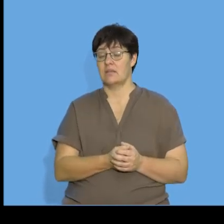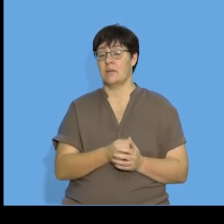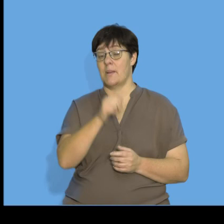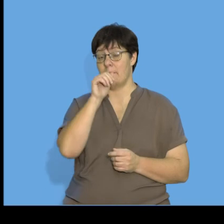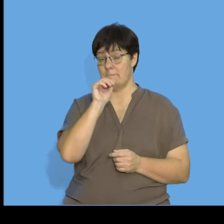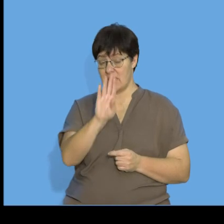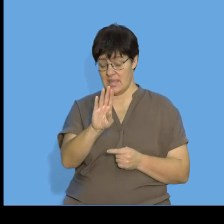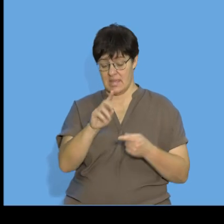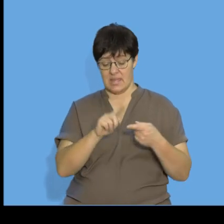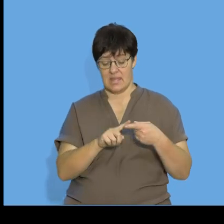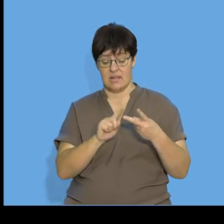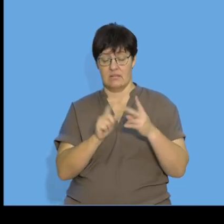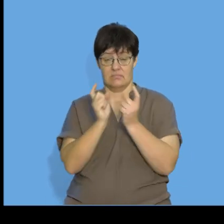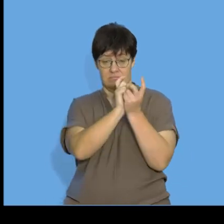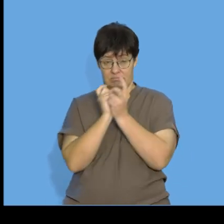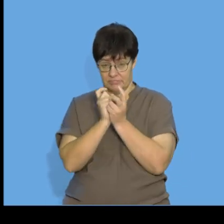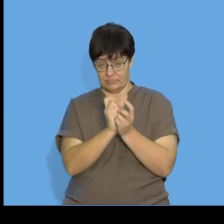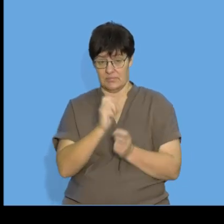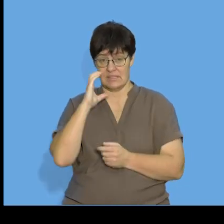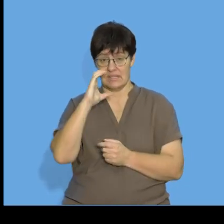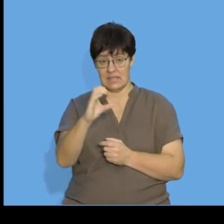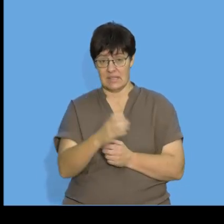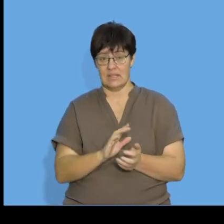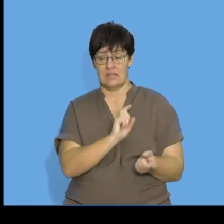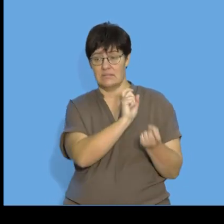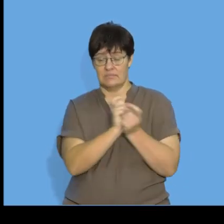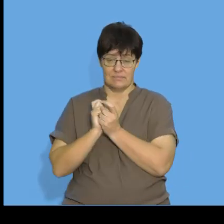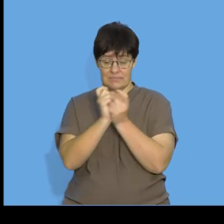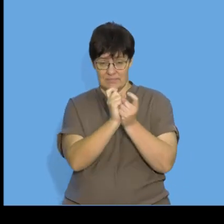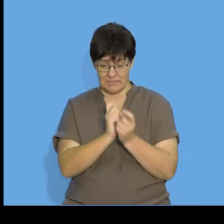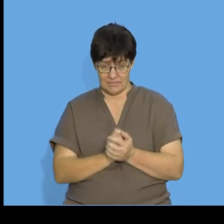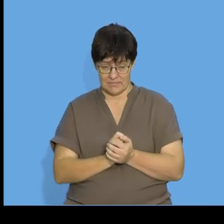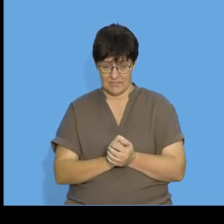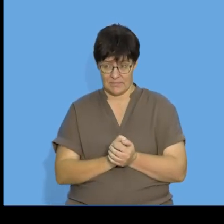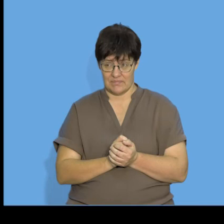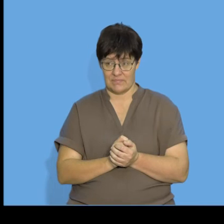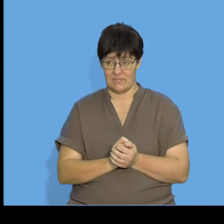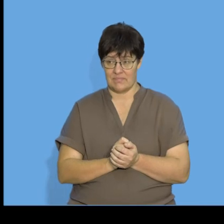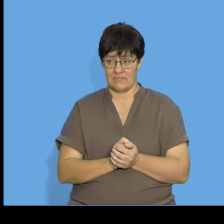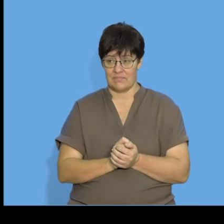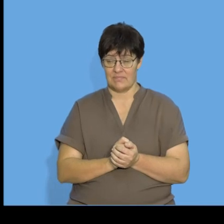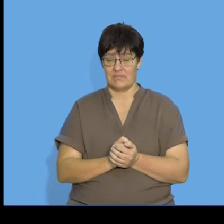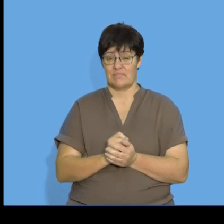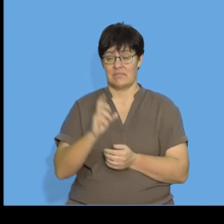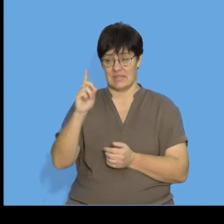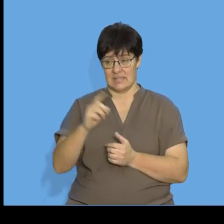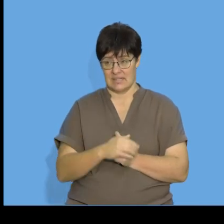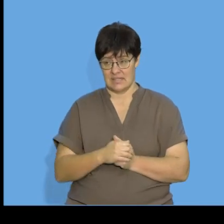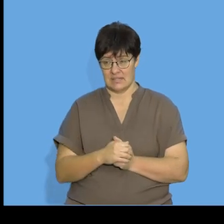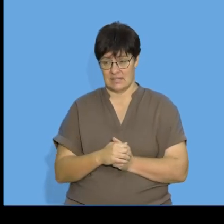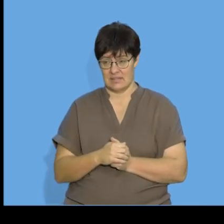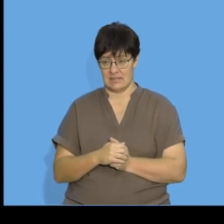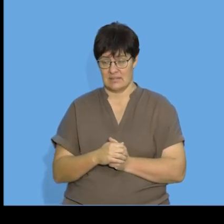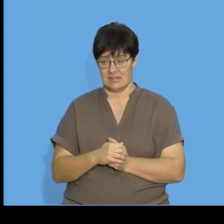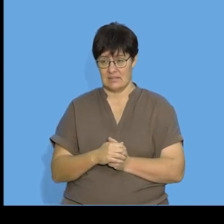team B they would also have to play team C and they would also have to play team